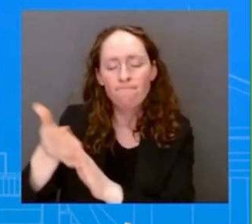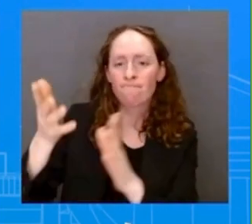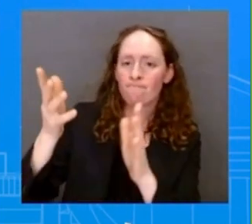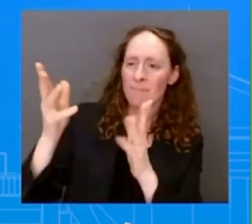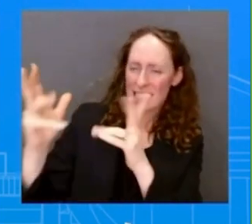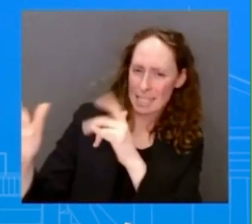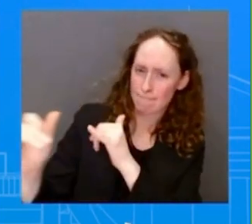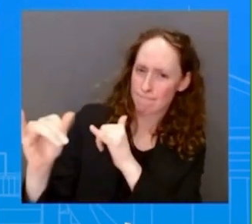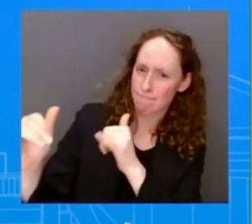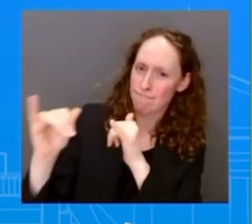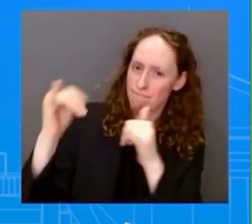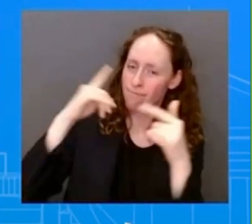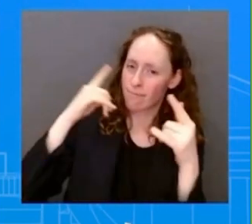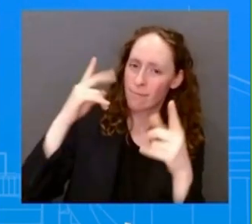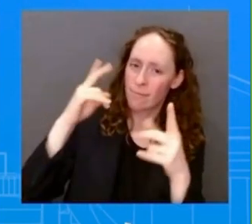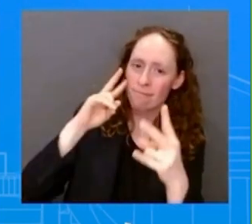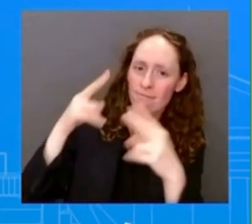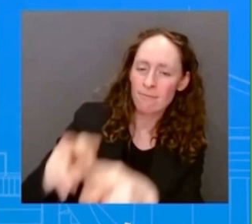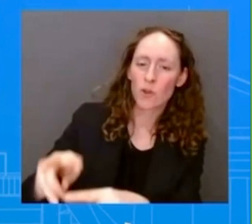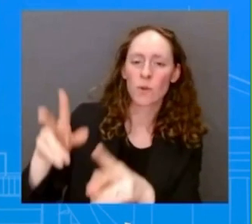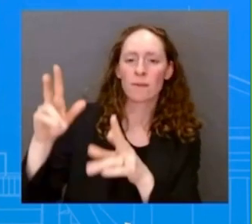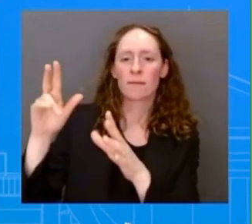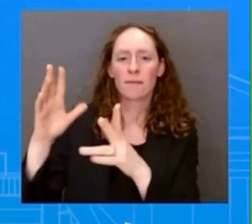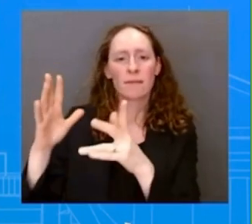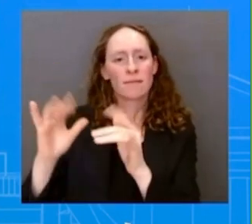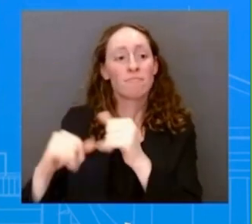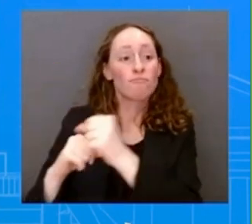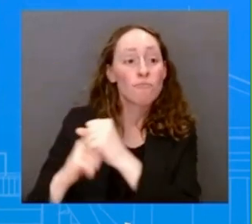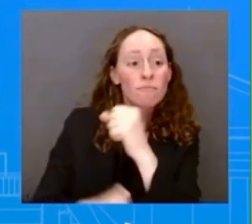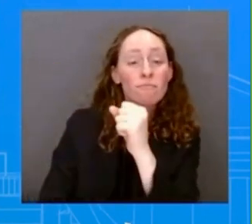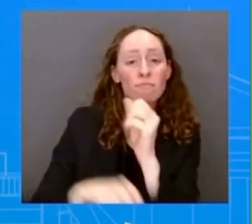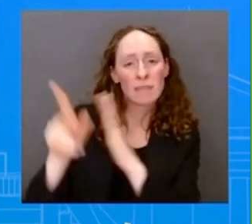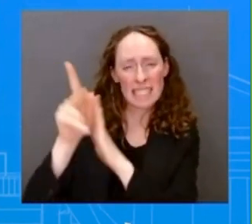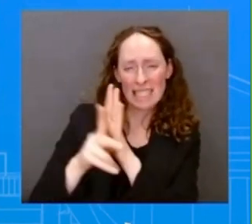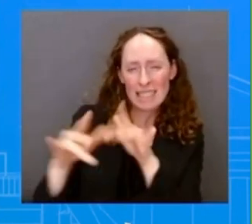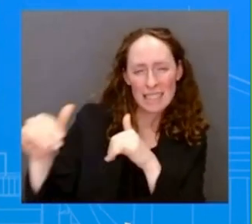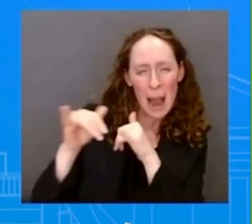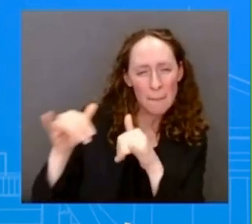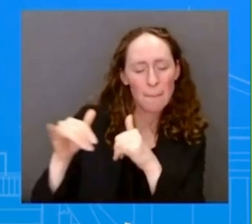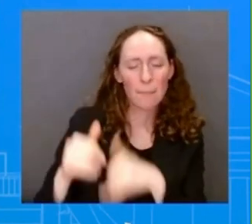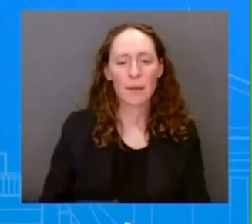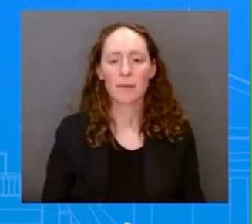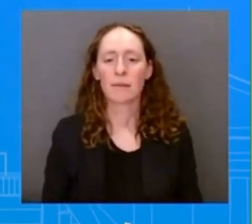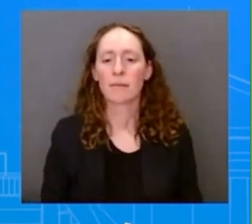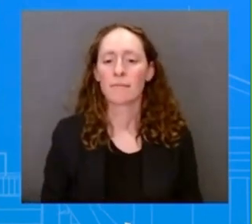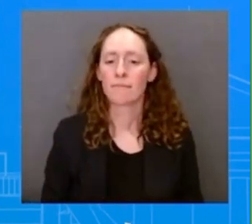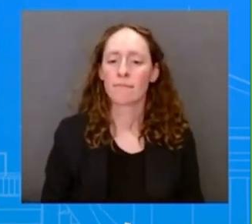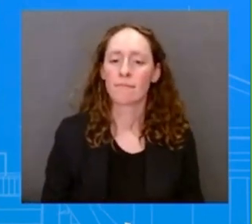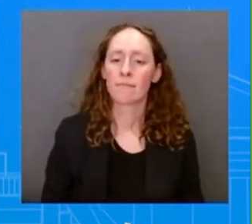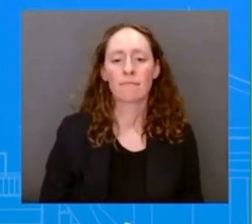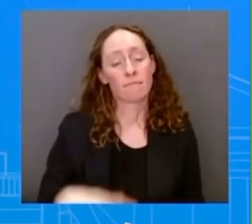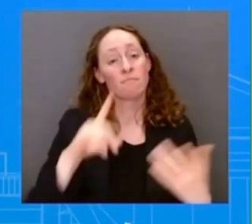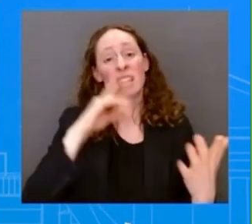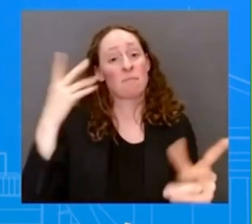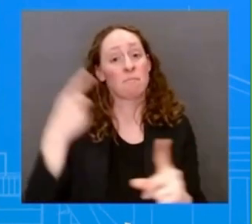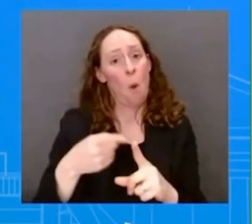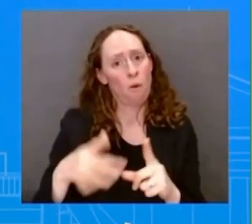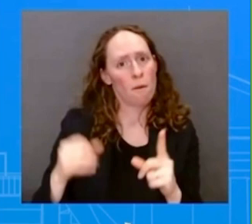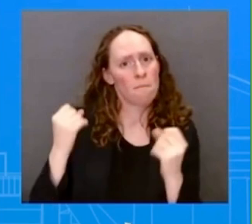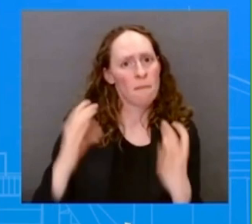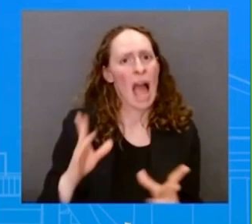And one of them is, again, the broadest possible base of public support for major changes like this. Changes which affect the system of checks and balances.